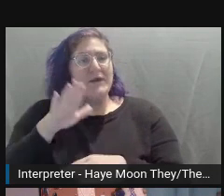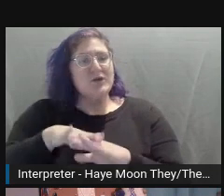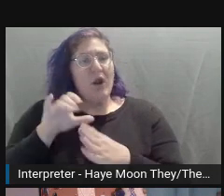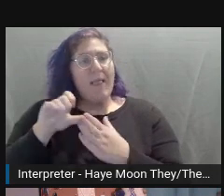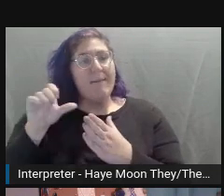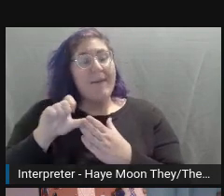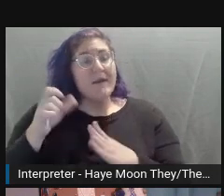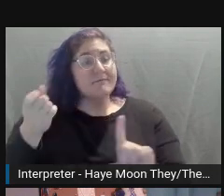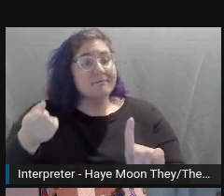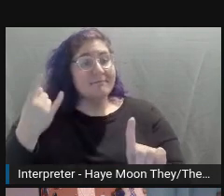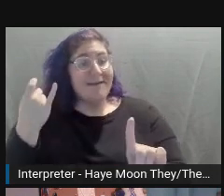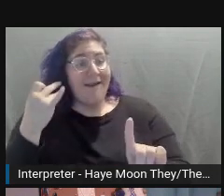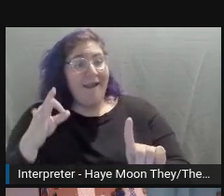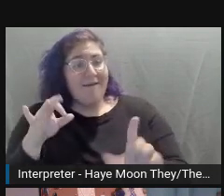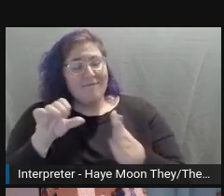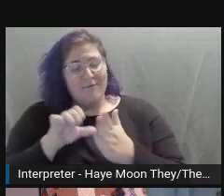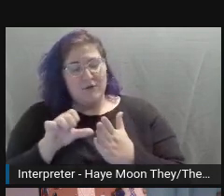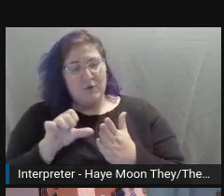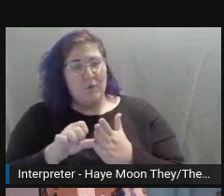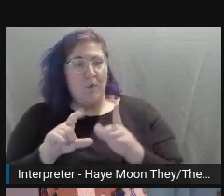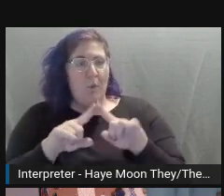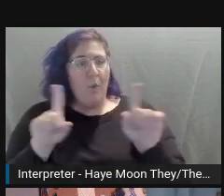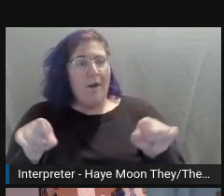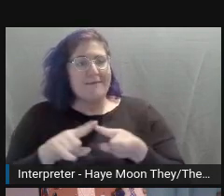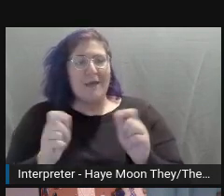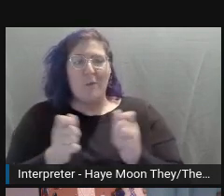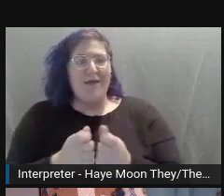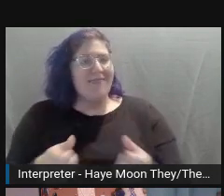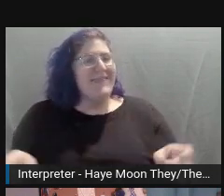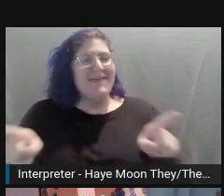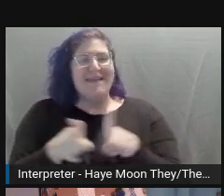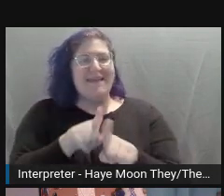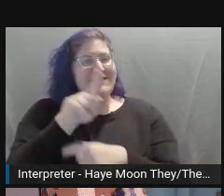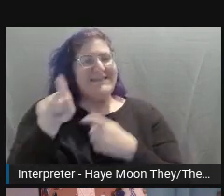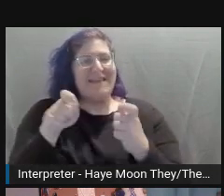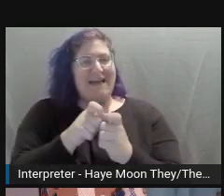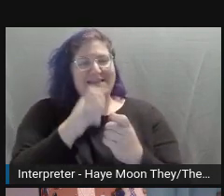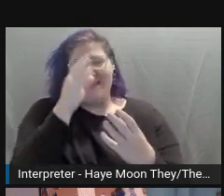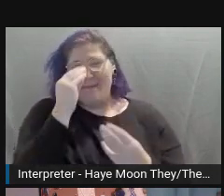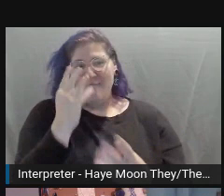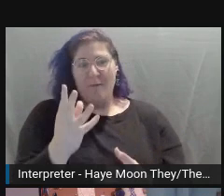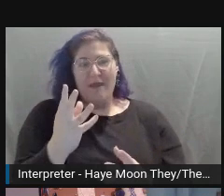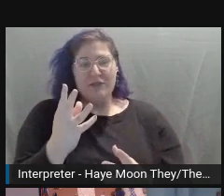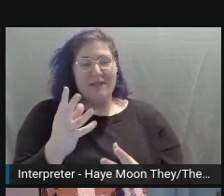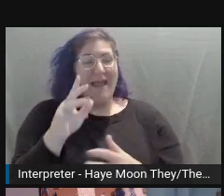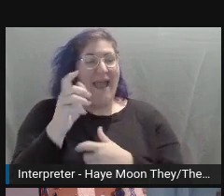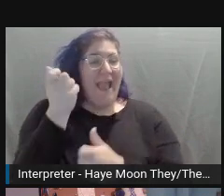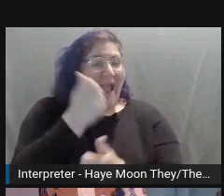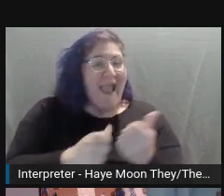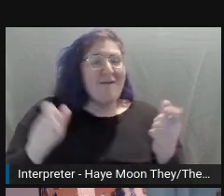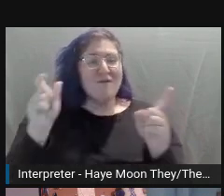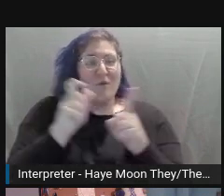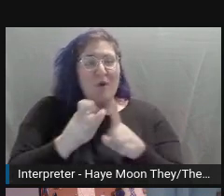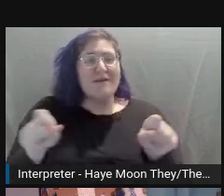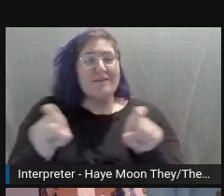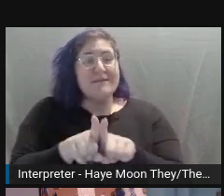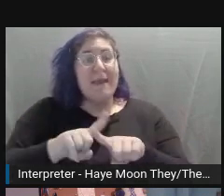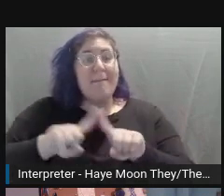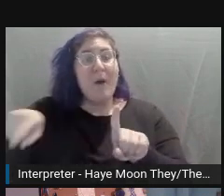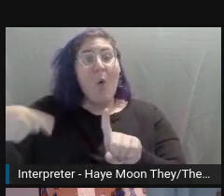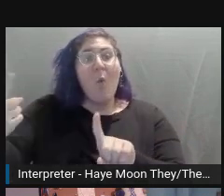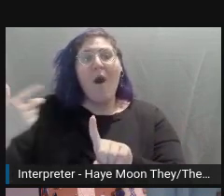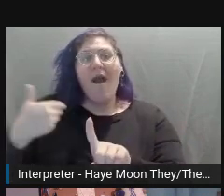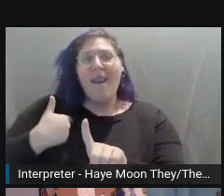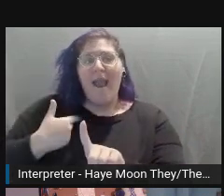identical information down to the word, but one of them had alt text and one didn't, the one with alt text would rank